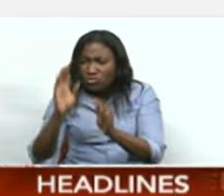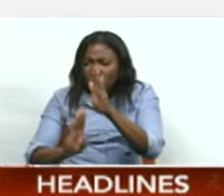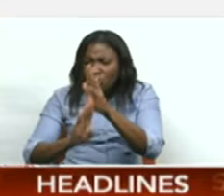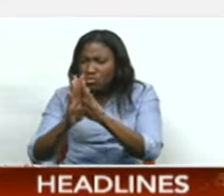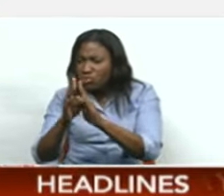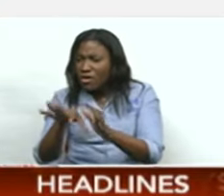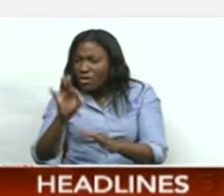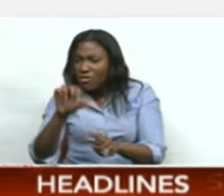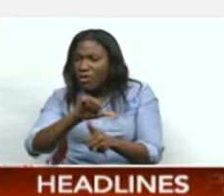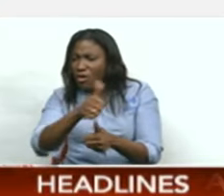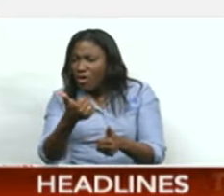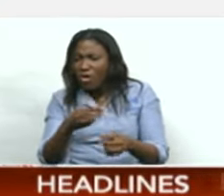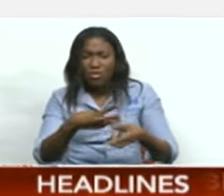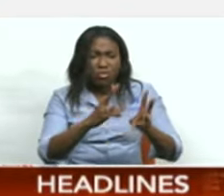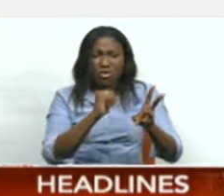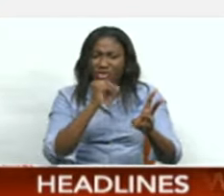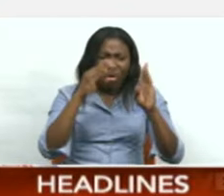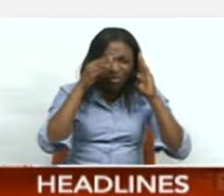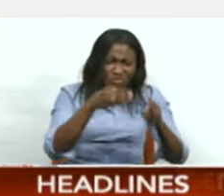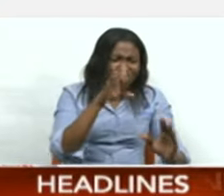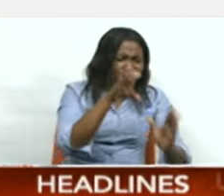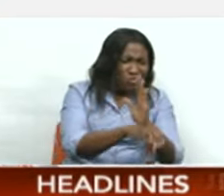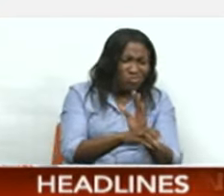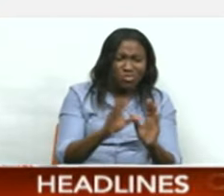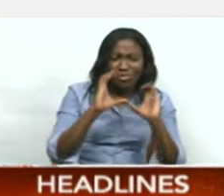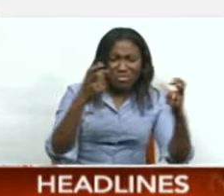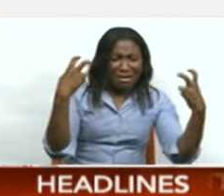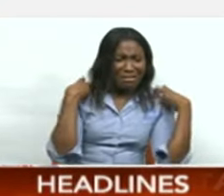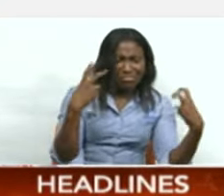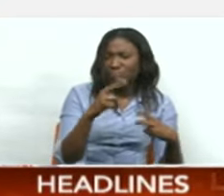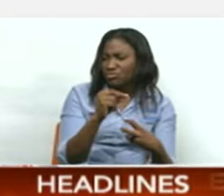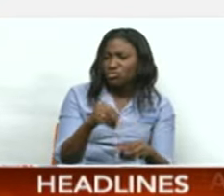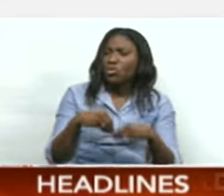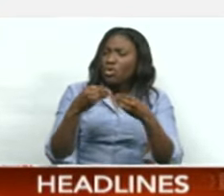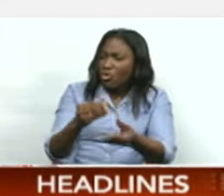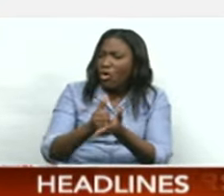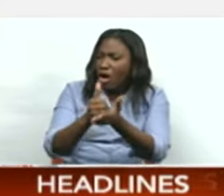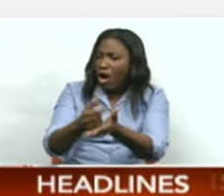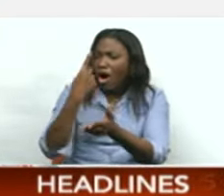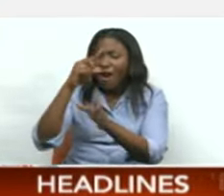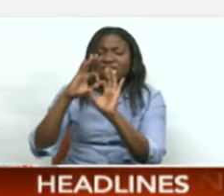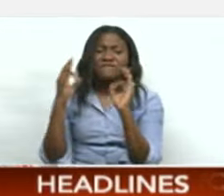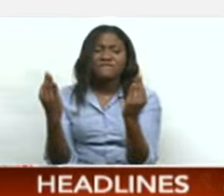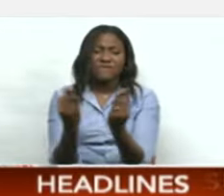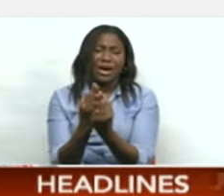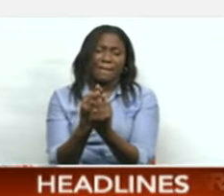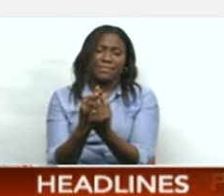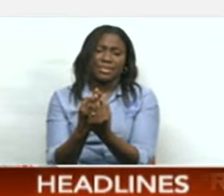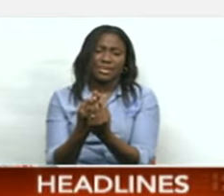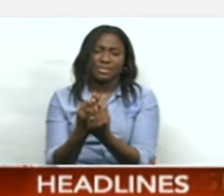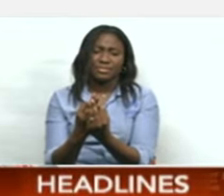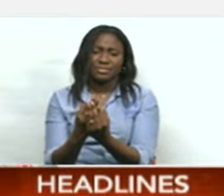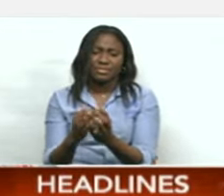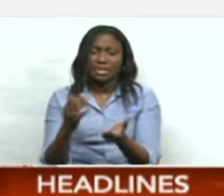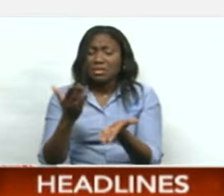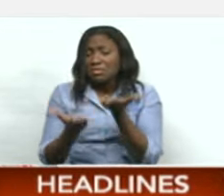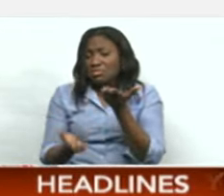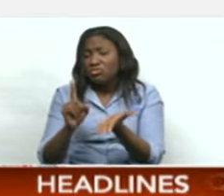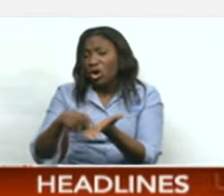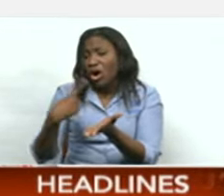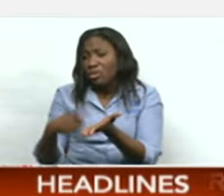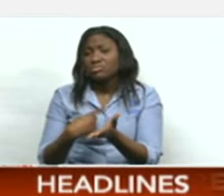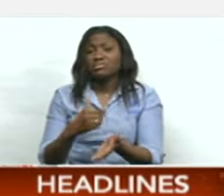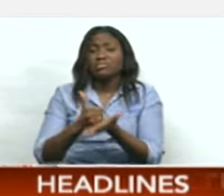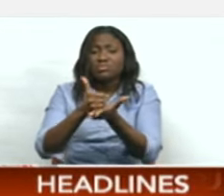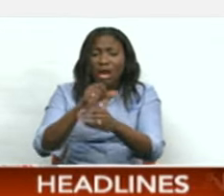in communities by creating outreach for those families, sometimes, or particularly parents